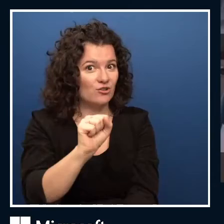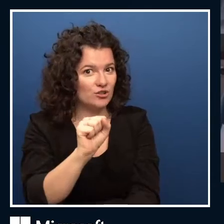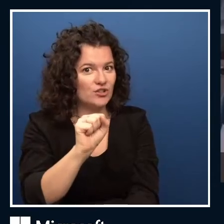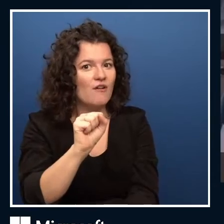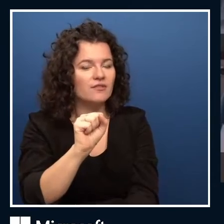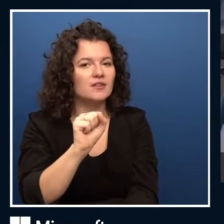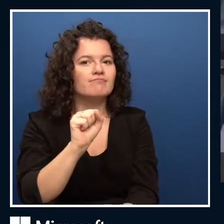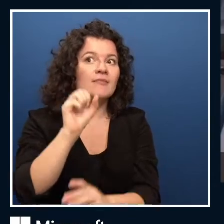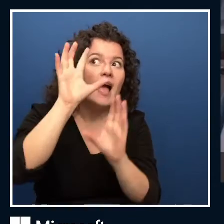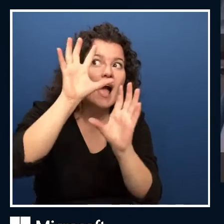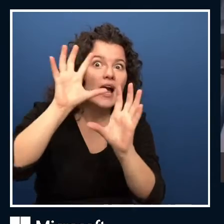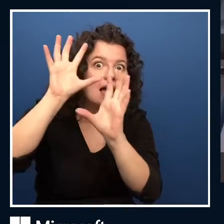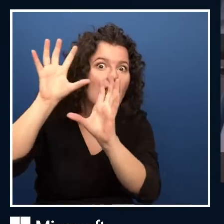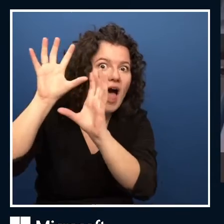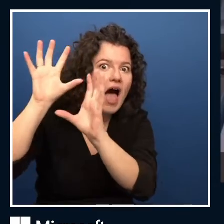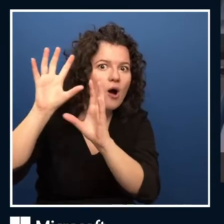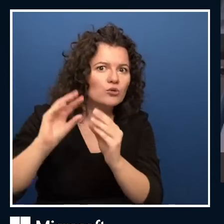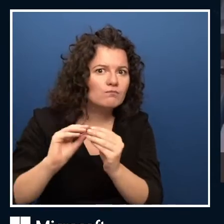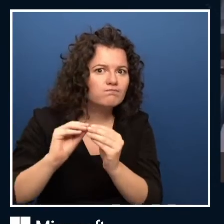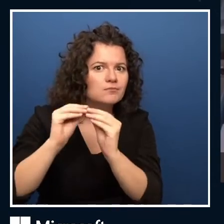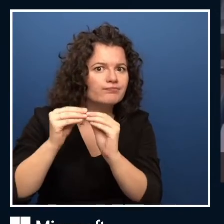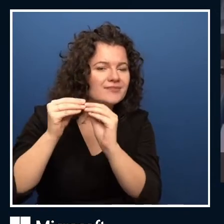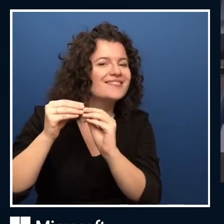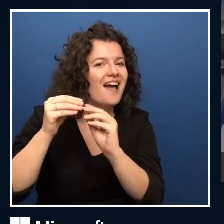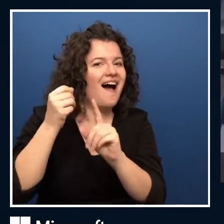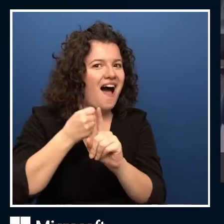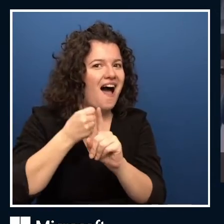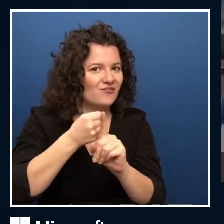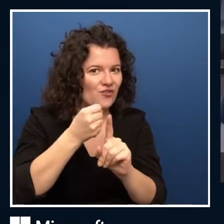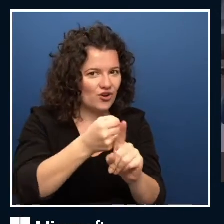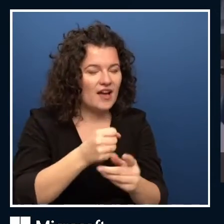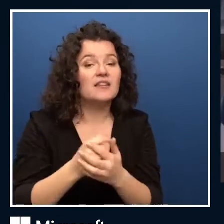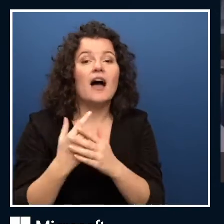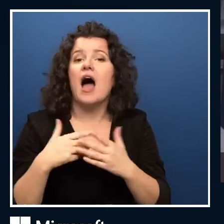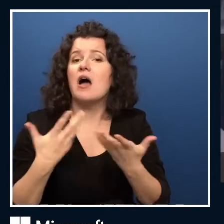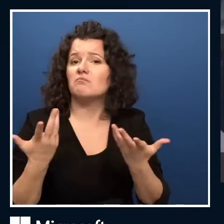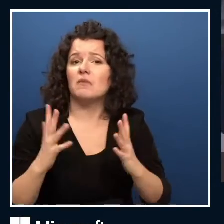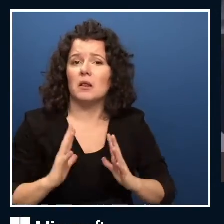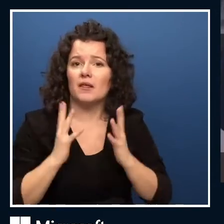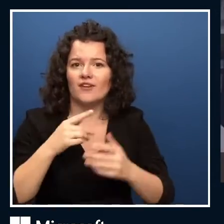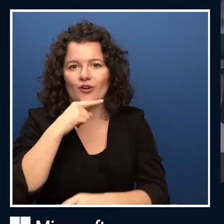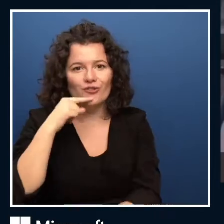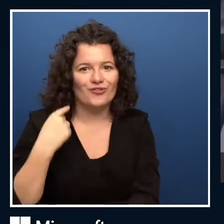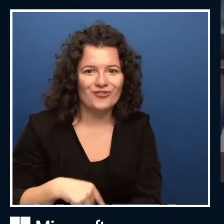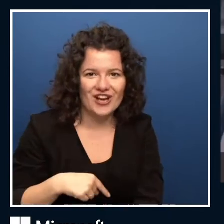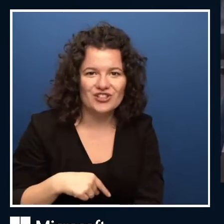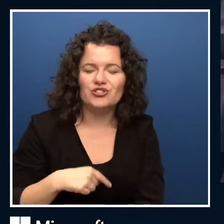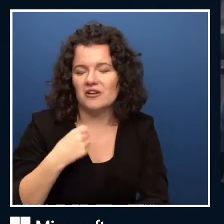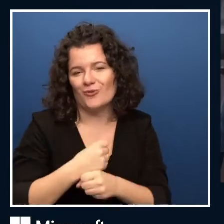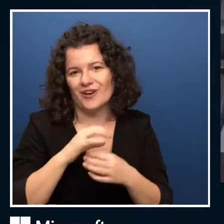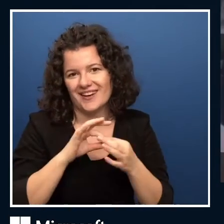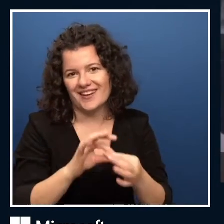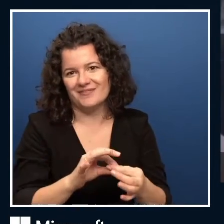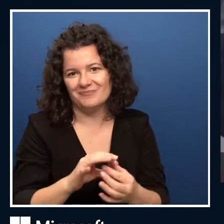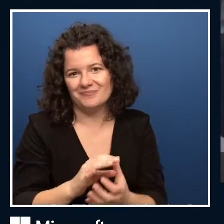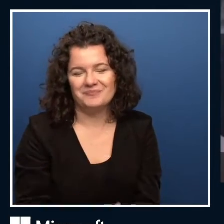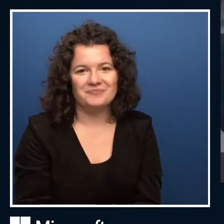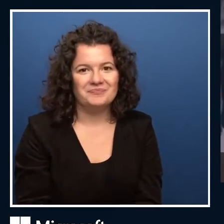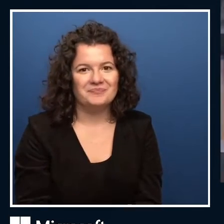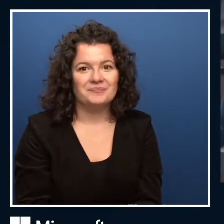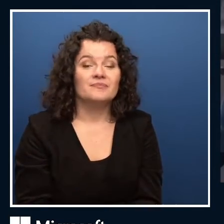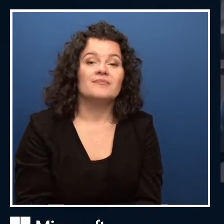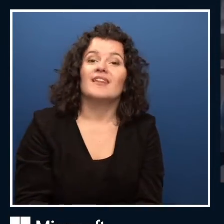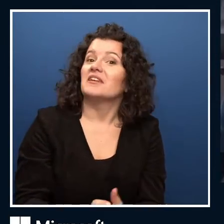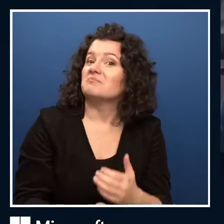in Moscow, Russia, where I am based. Fantastic. And yeah, super. Say thank you in the chat, everyone.